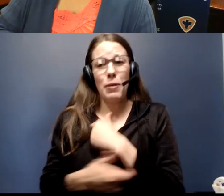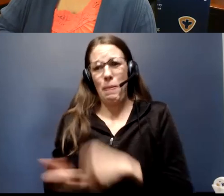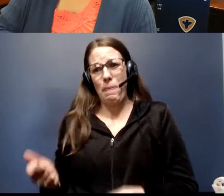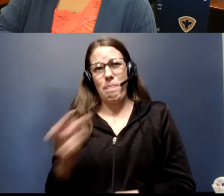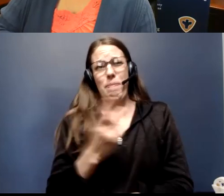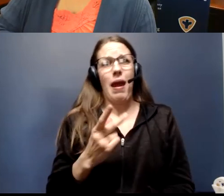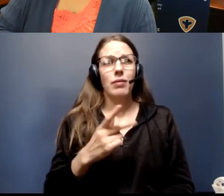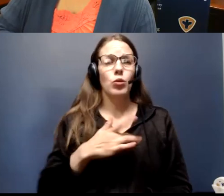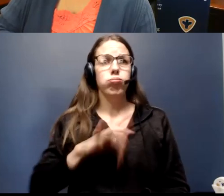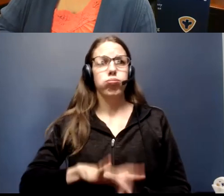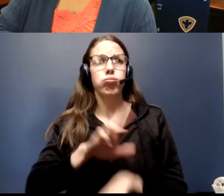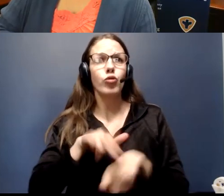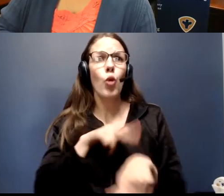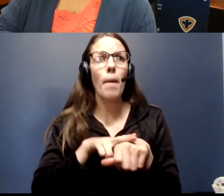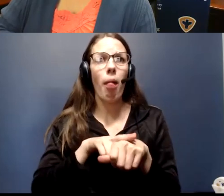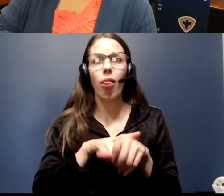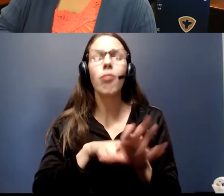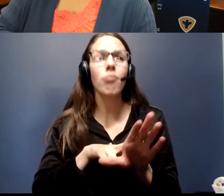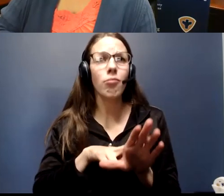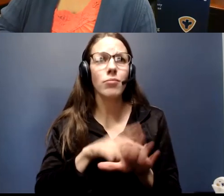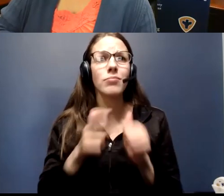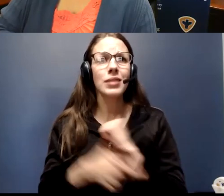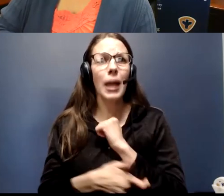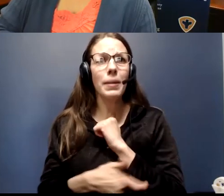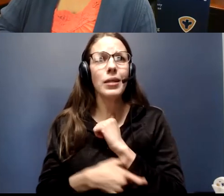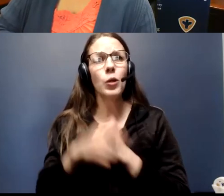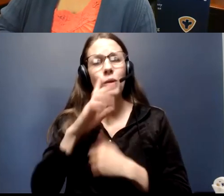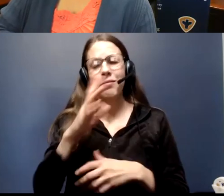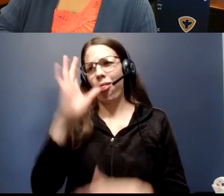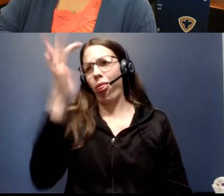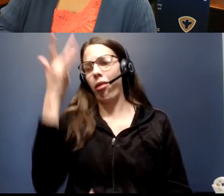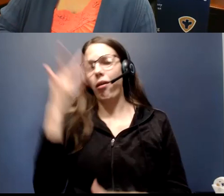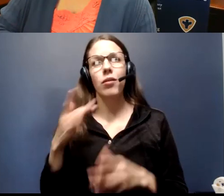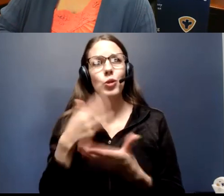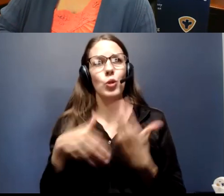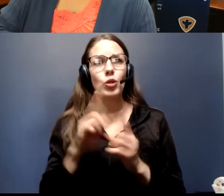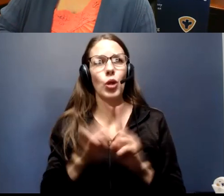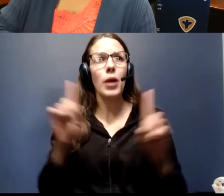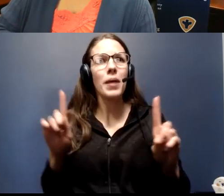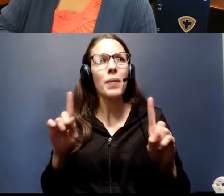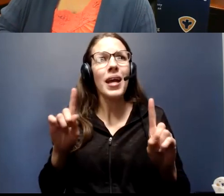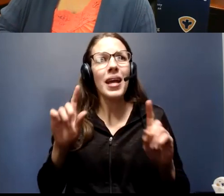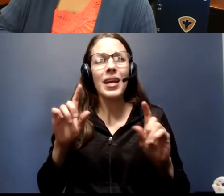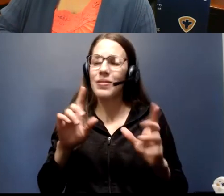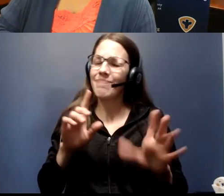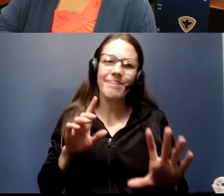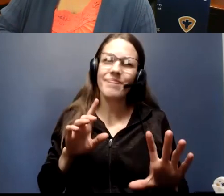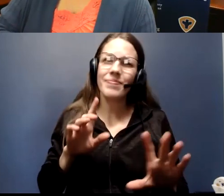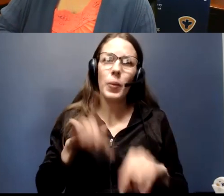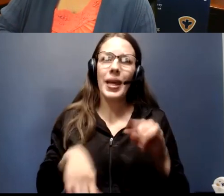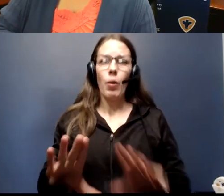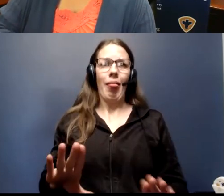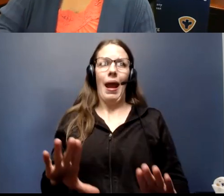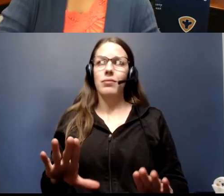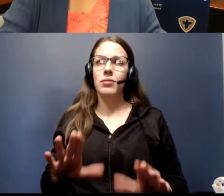our sense of normalcy. We're all tired of having a social distance. But can we afford to relax now? No.